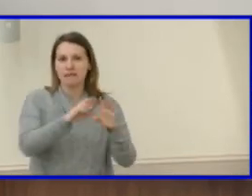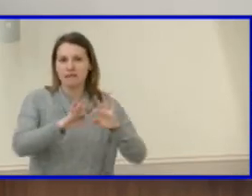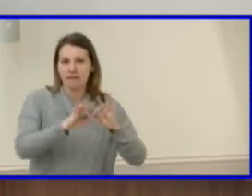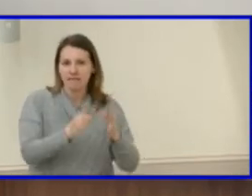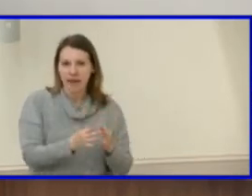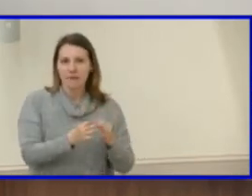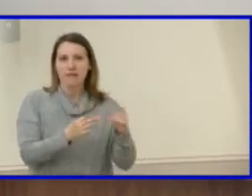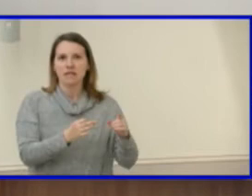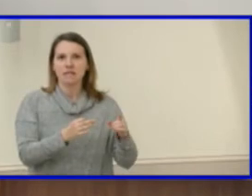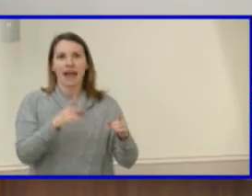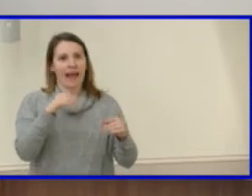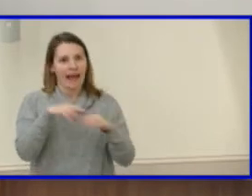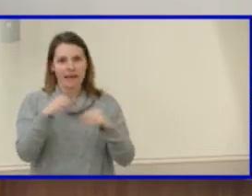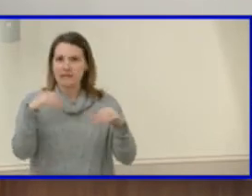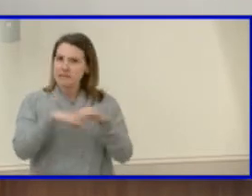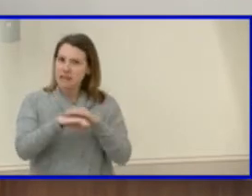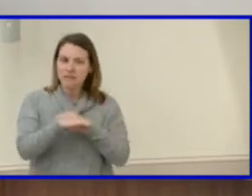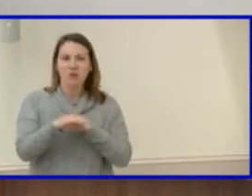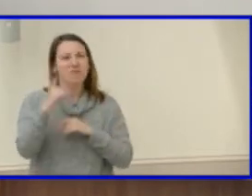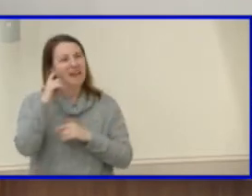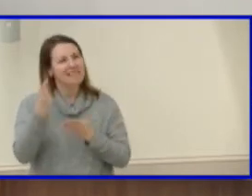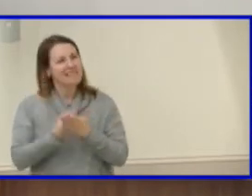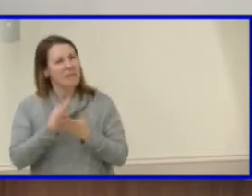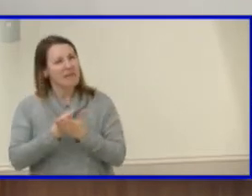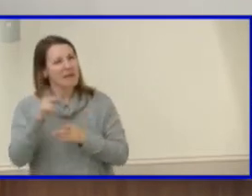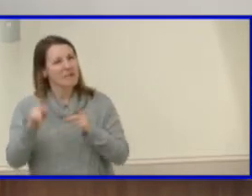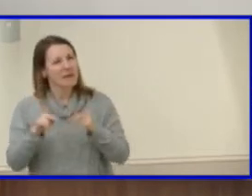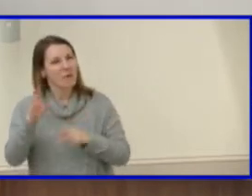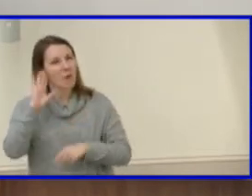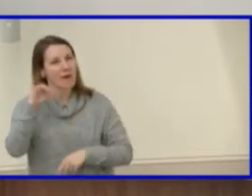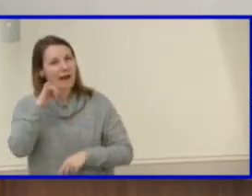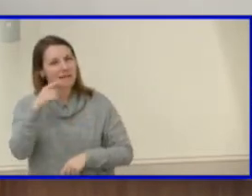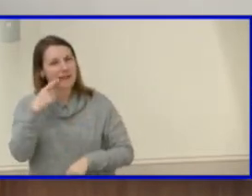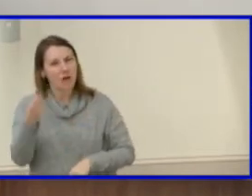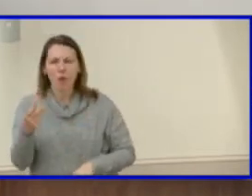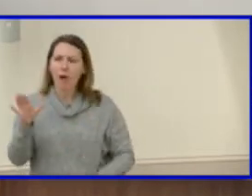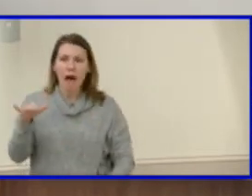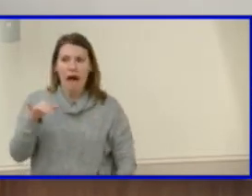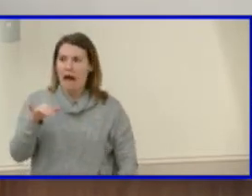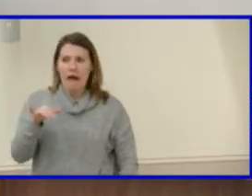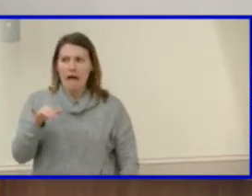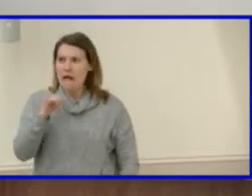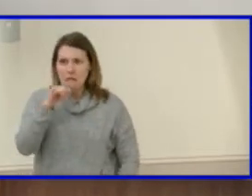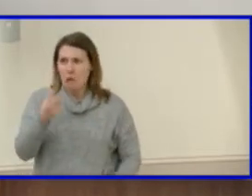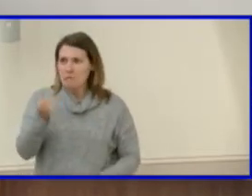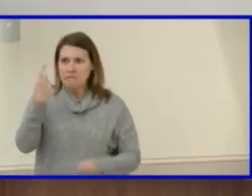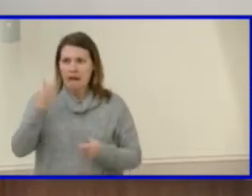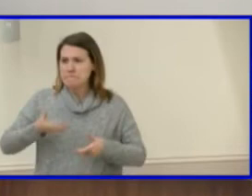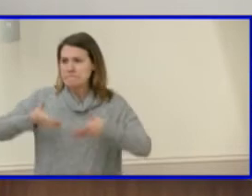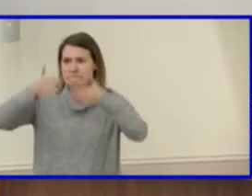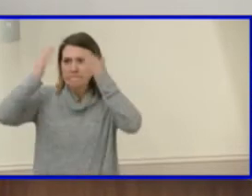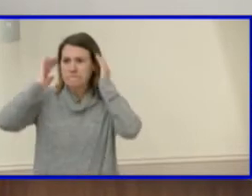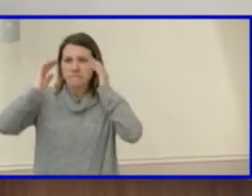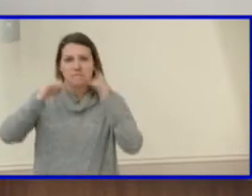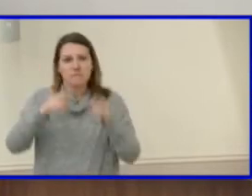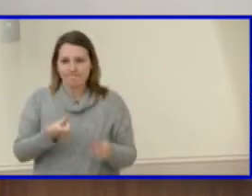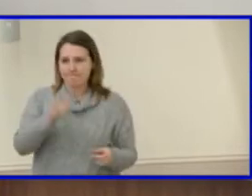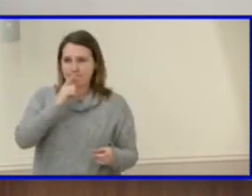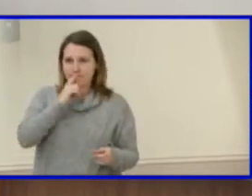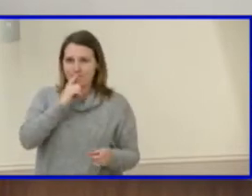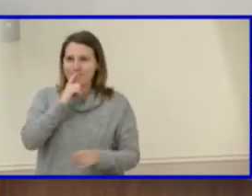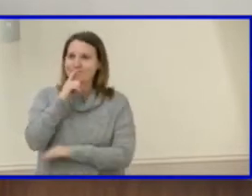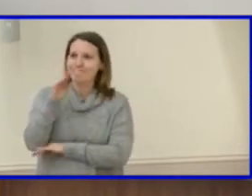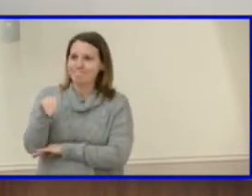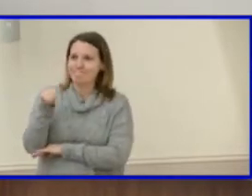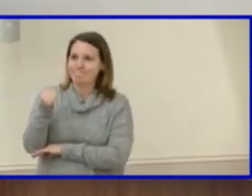students and even families, because sometimes people may not tell you that they don't understand or they don't, you know, comprehend. And I don't want that to be